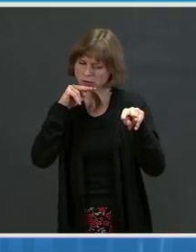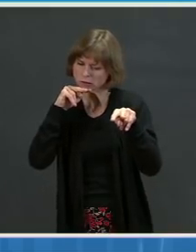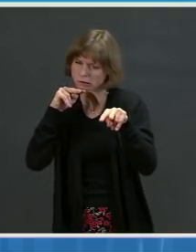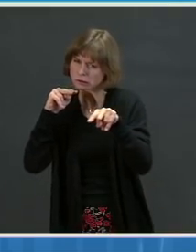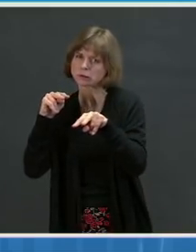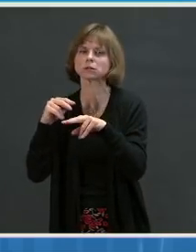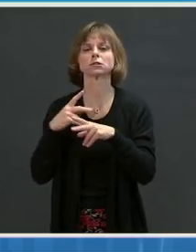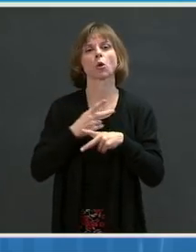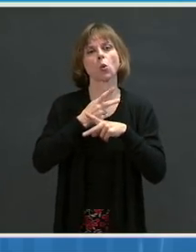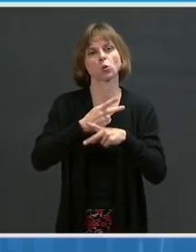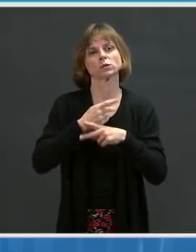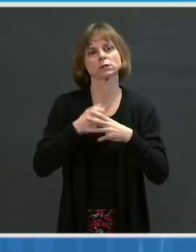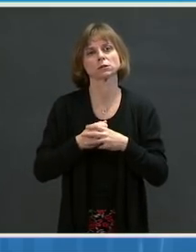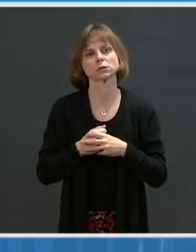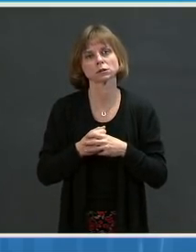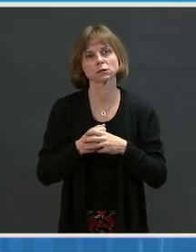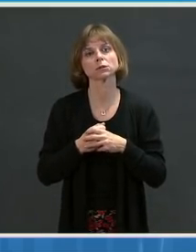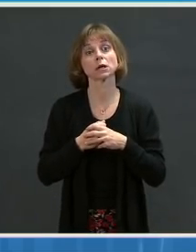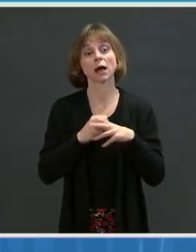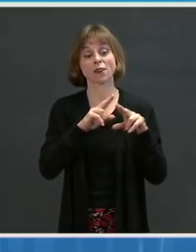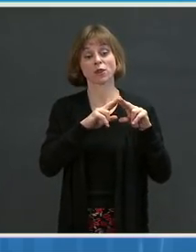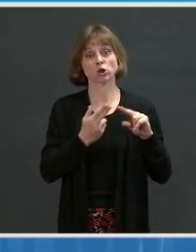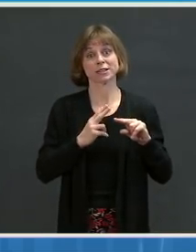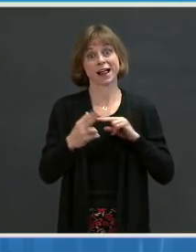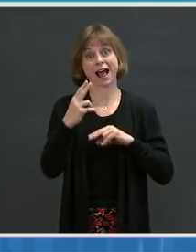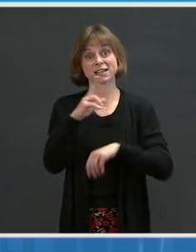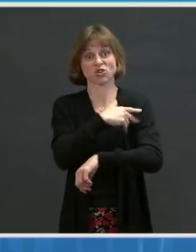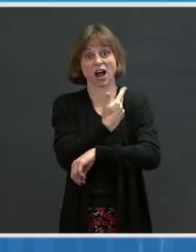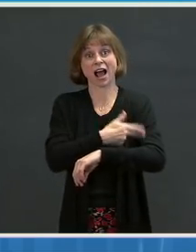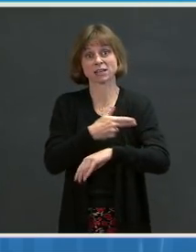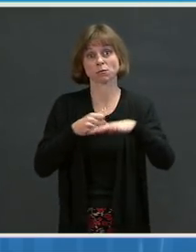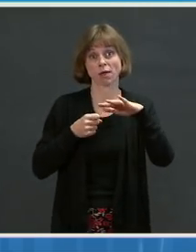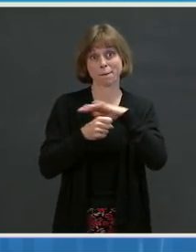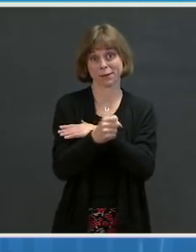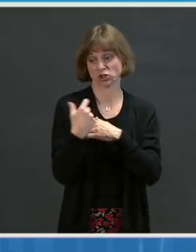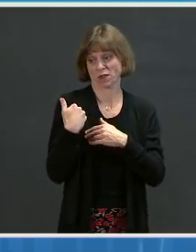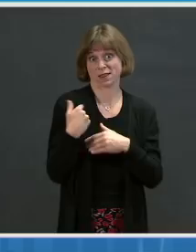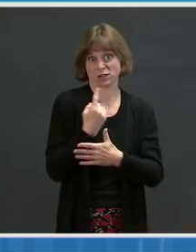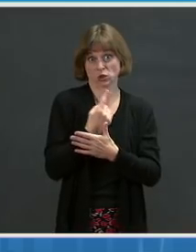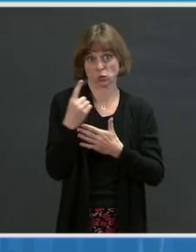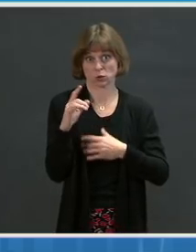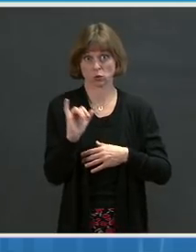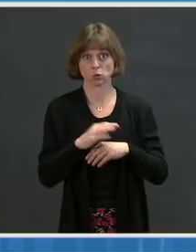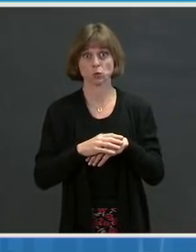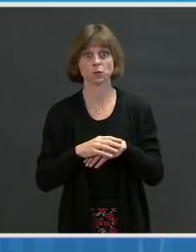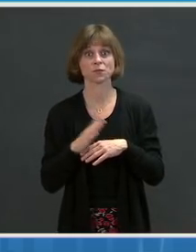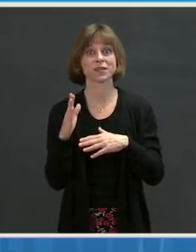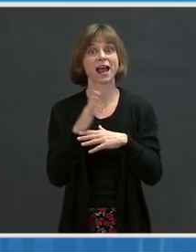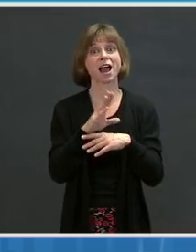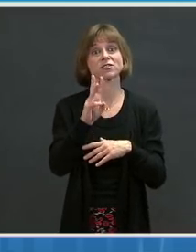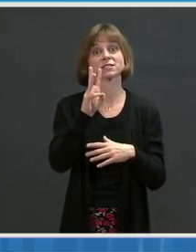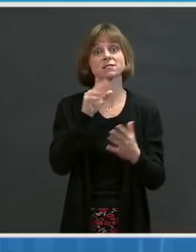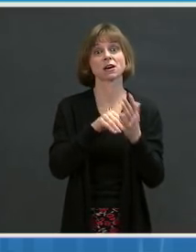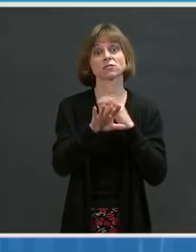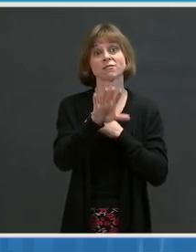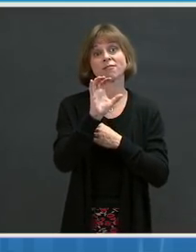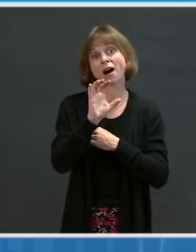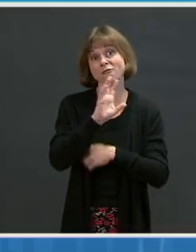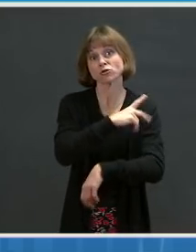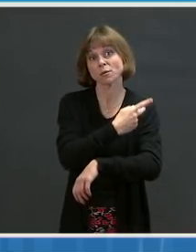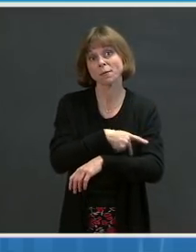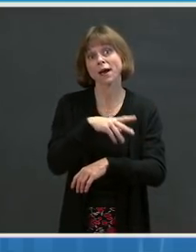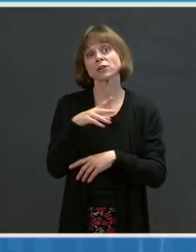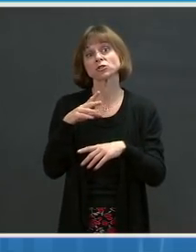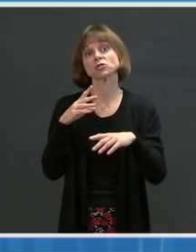also see continued declines in new hospital admissions for the most recent week. An average of 6,500 patients with COVID-19 were